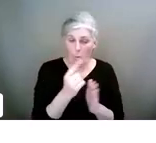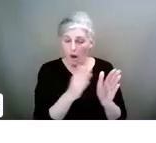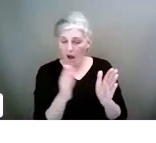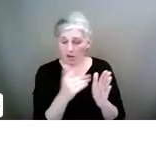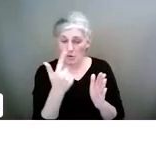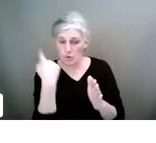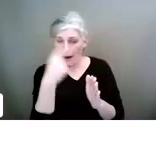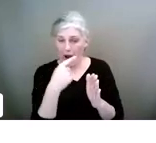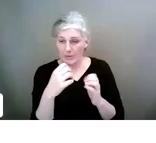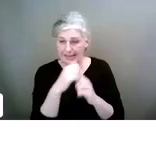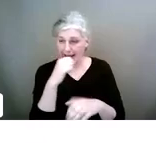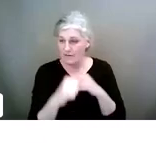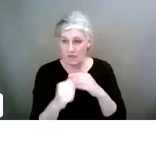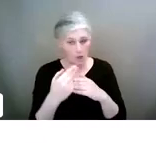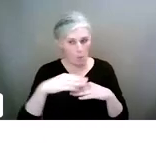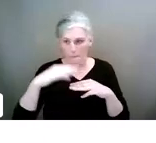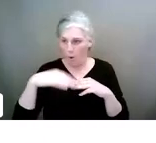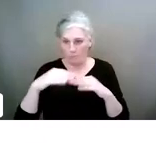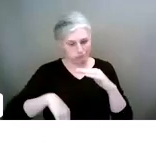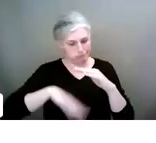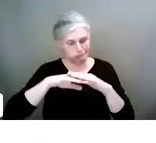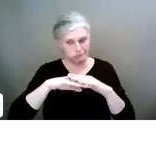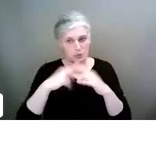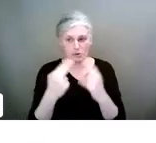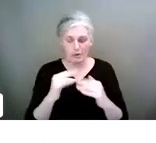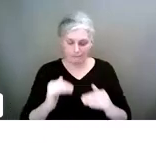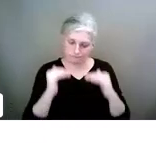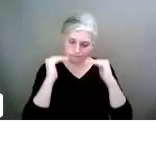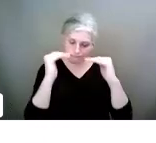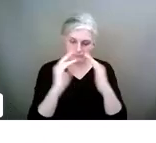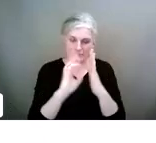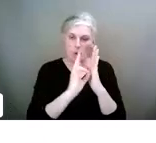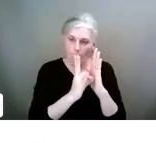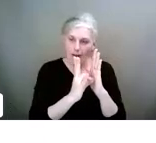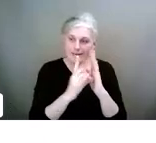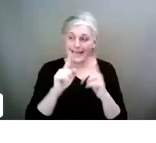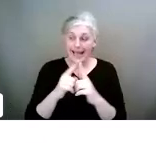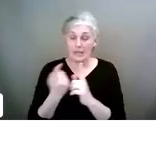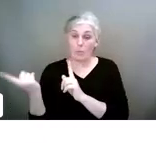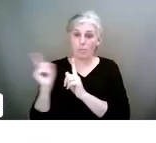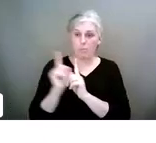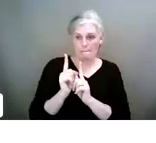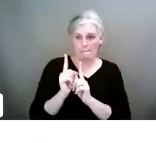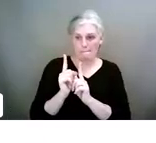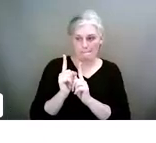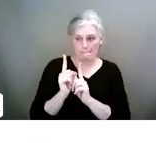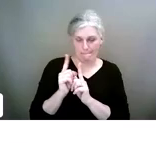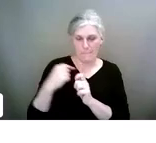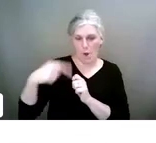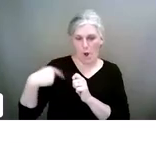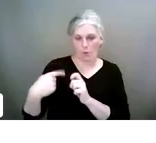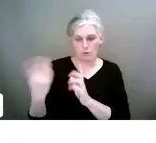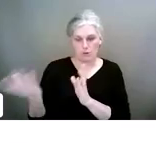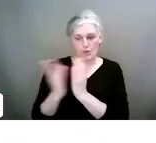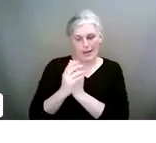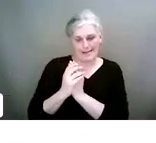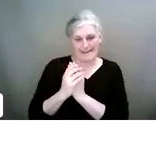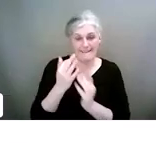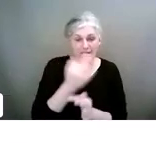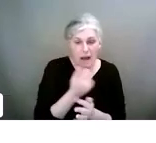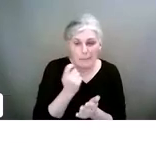no more. And it needs to be high quality content and being with them again. Again, family time, social time